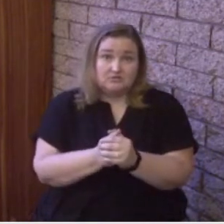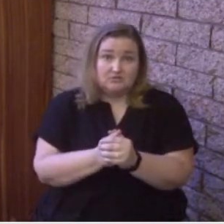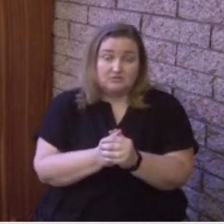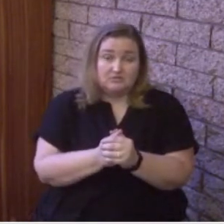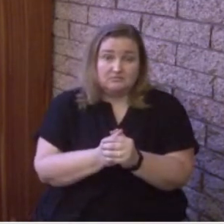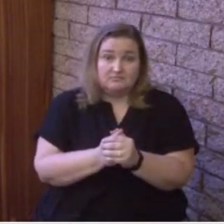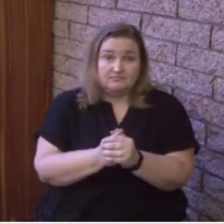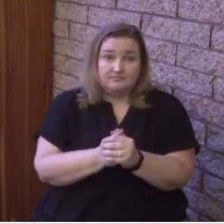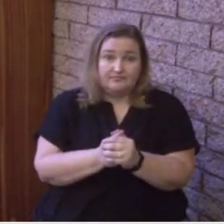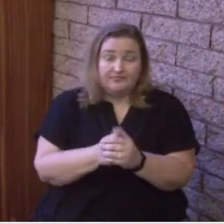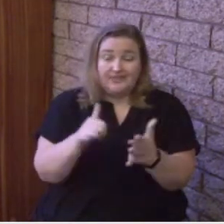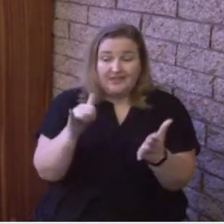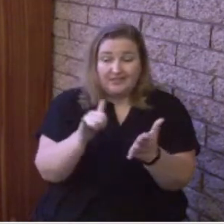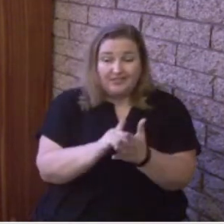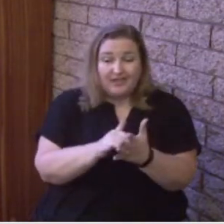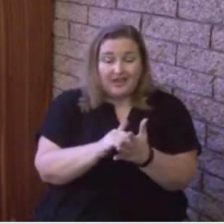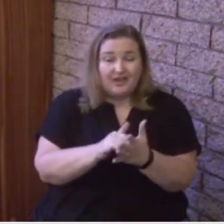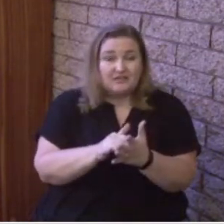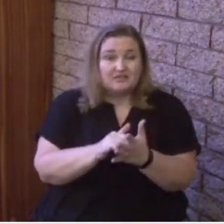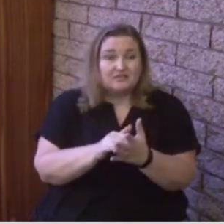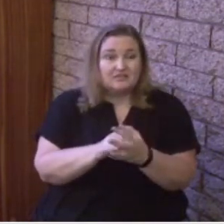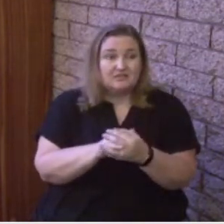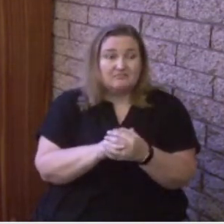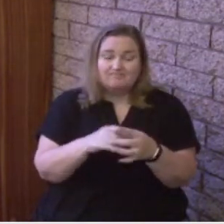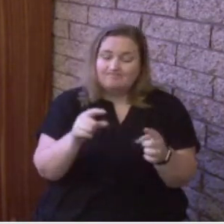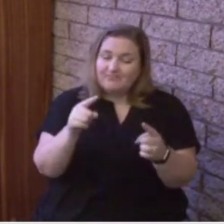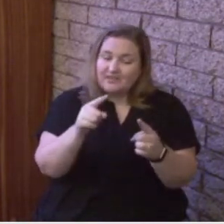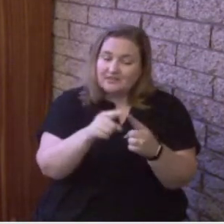That's exactly what Paul is stating here in the text.